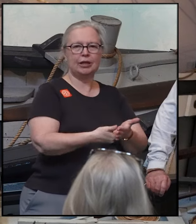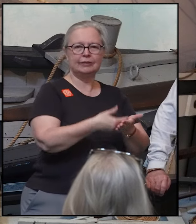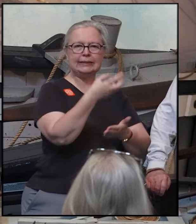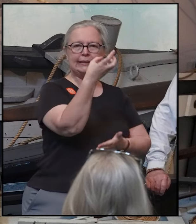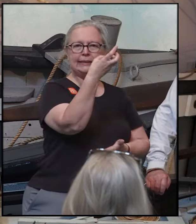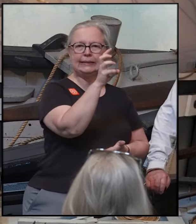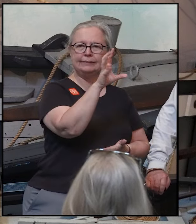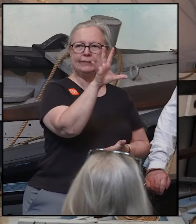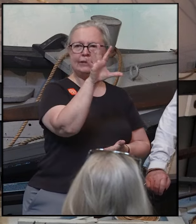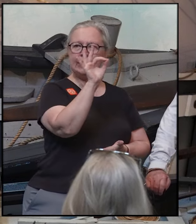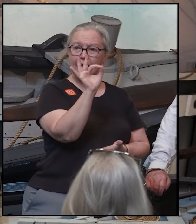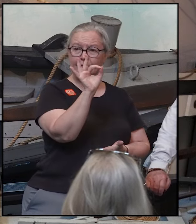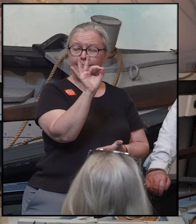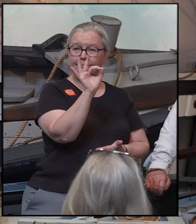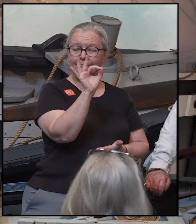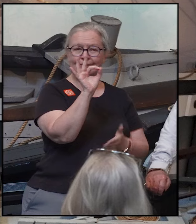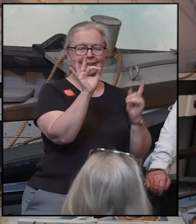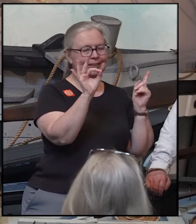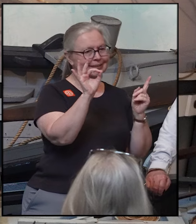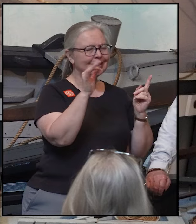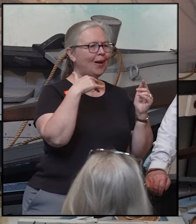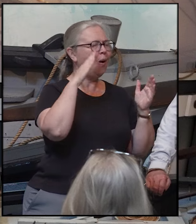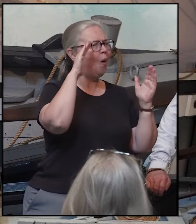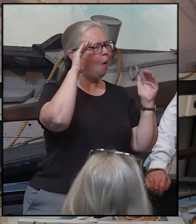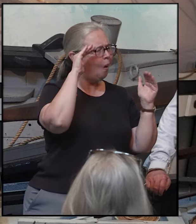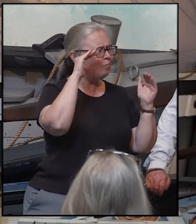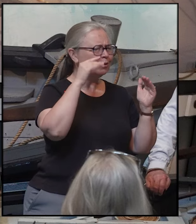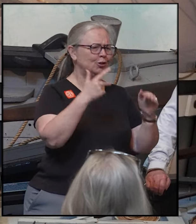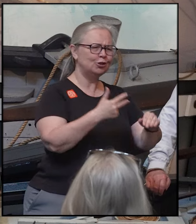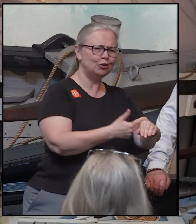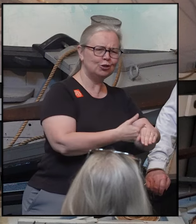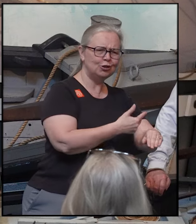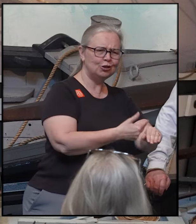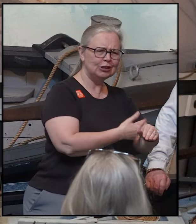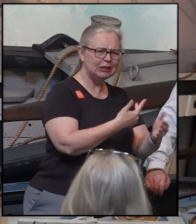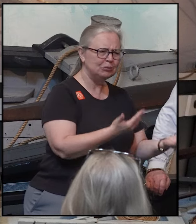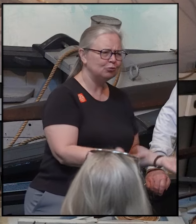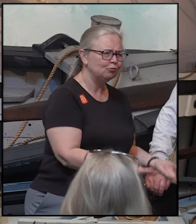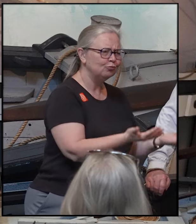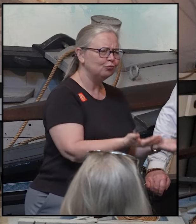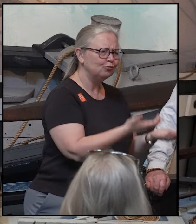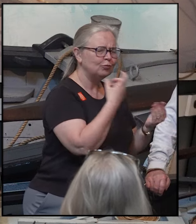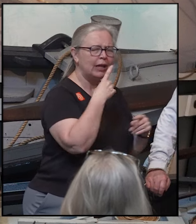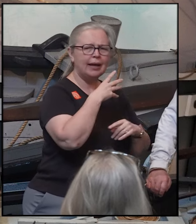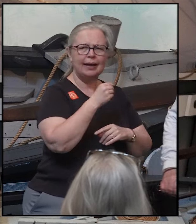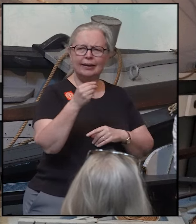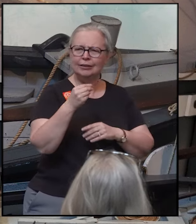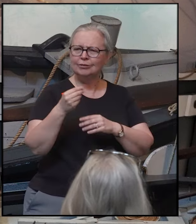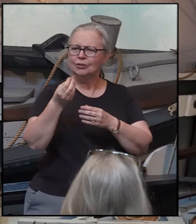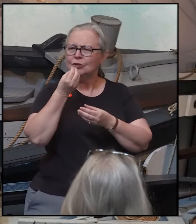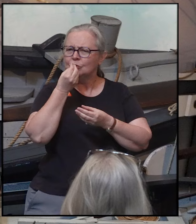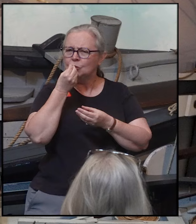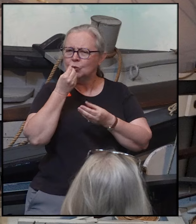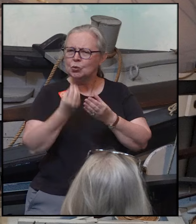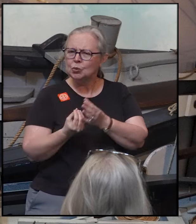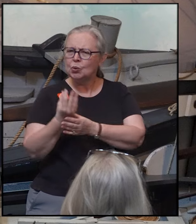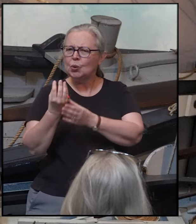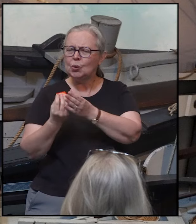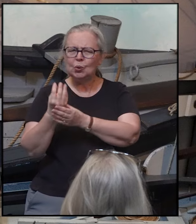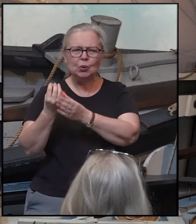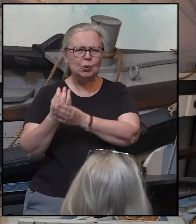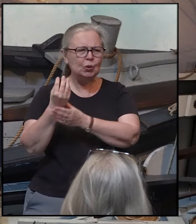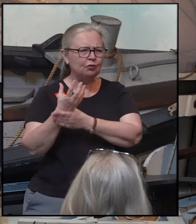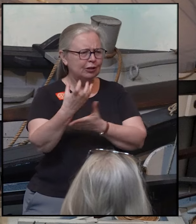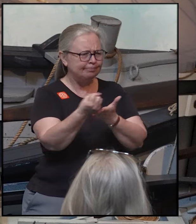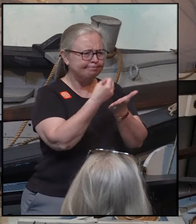and what they had hoped to do was graze sheep and raise crops for cash. If you spend any time on our island,